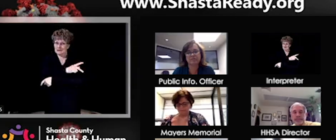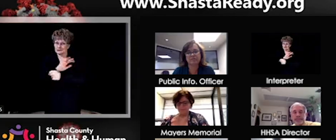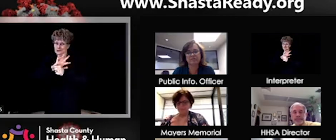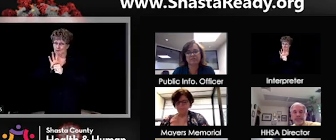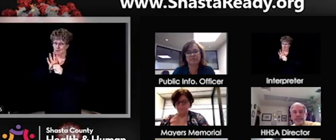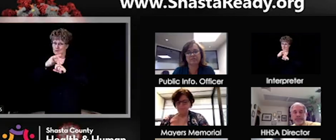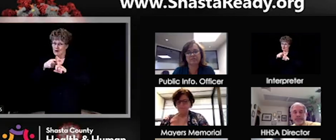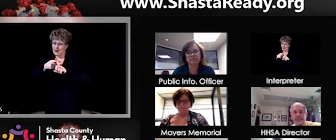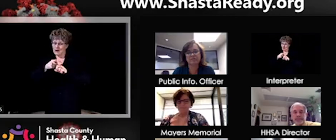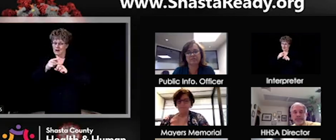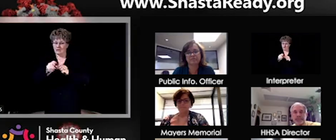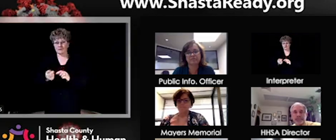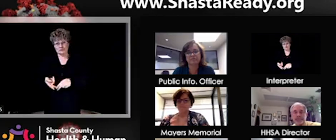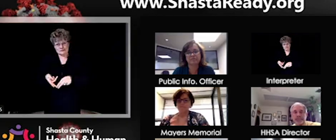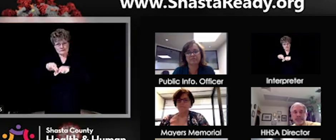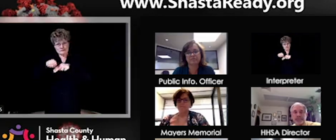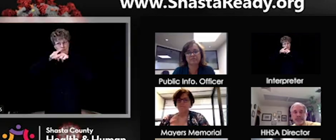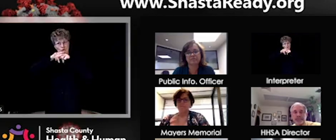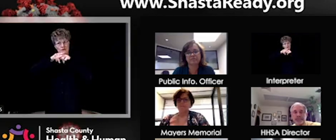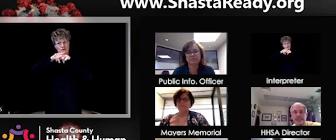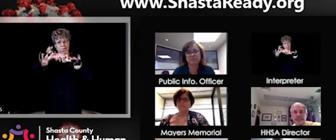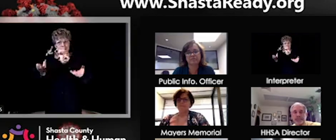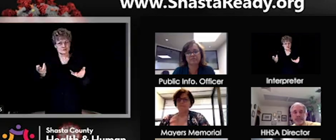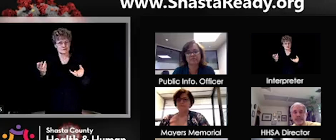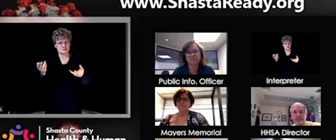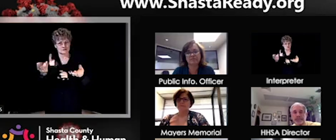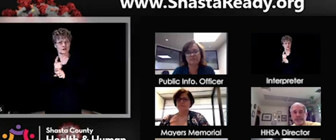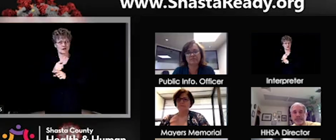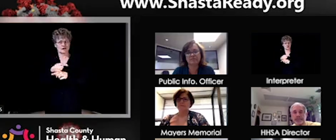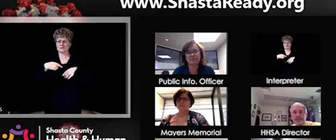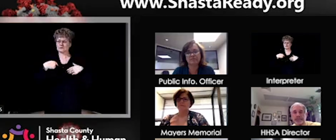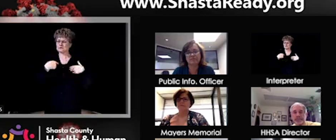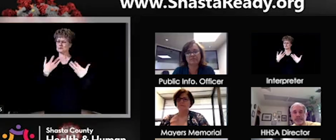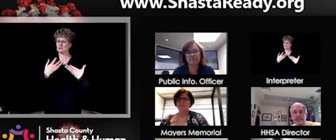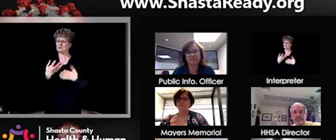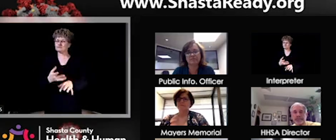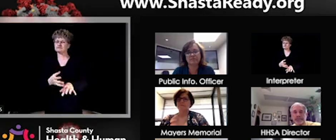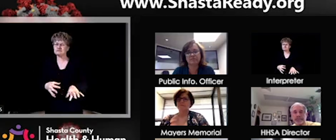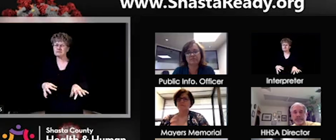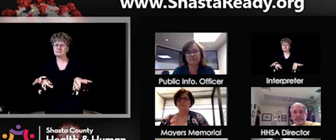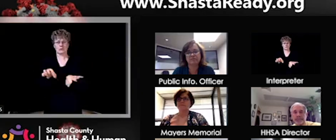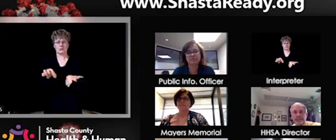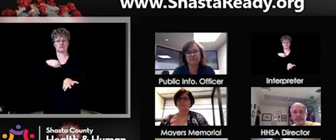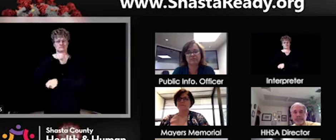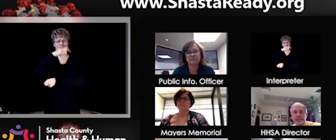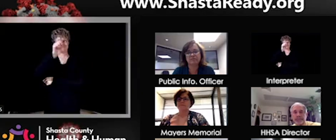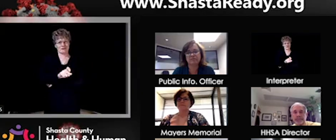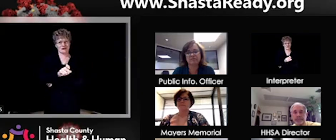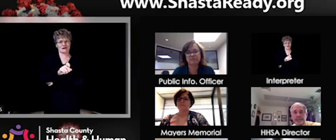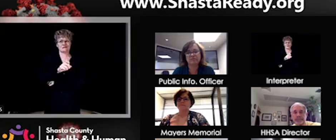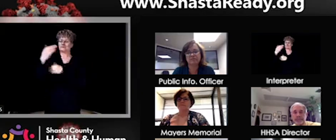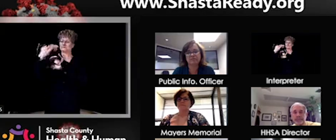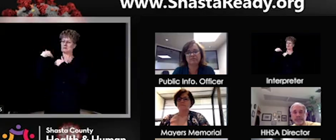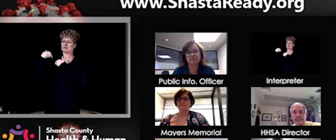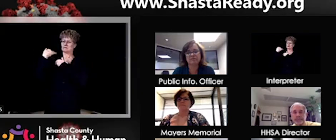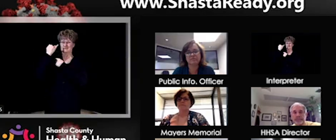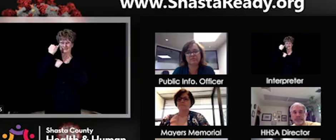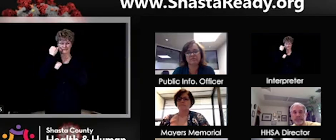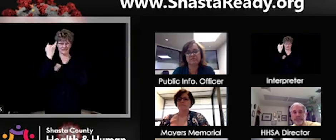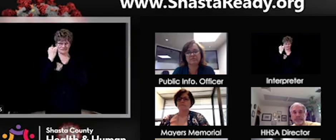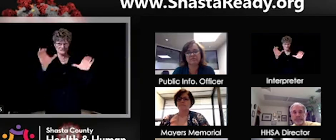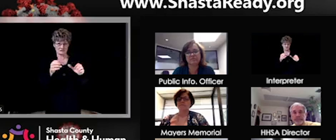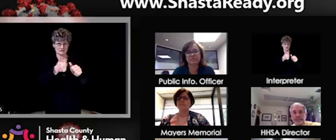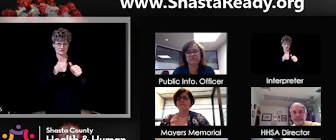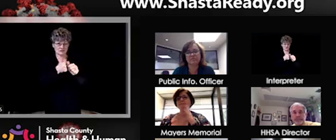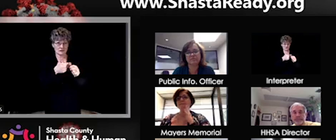That's up to every single one of us to have that be responsible and not partake in those activities that are currently prohibited, because we're